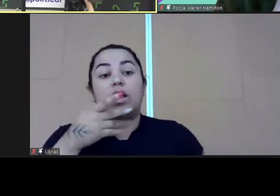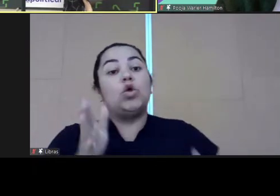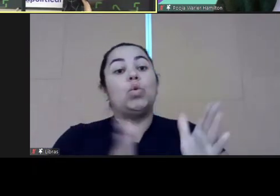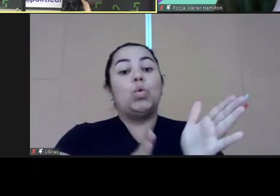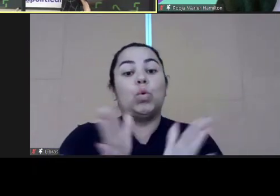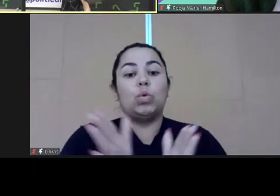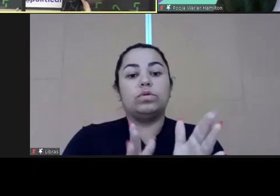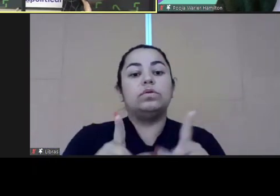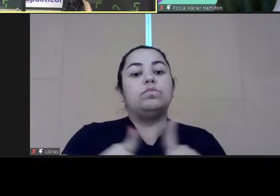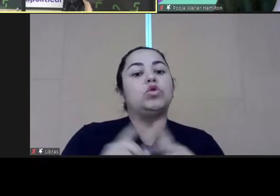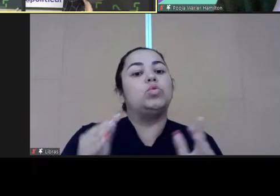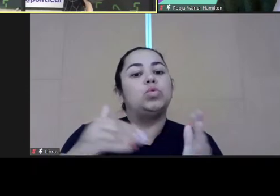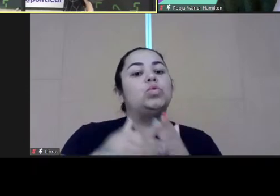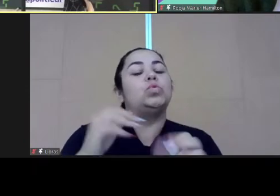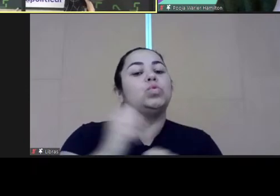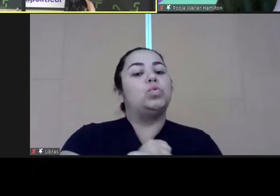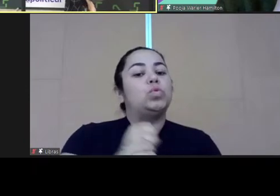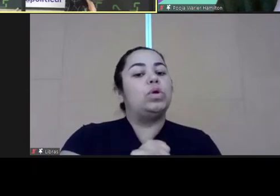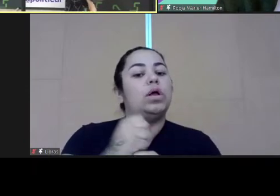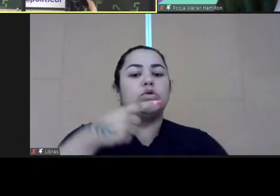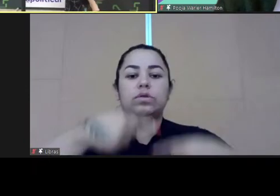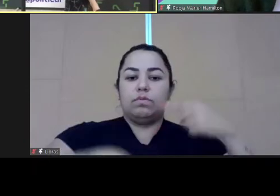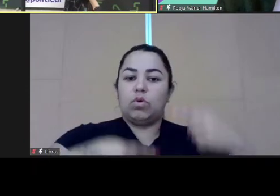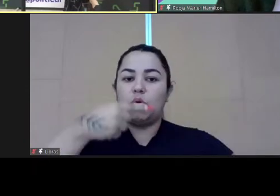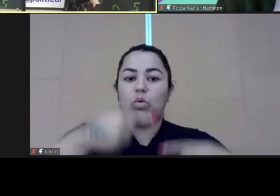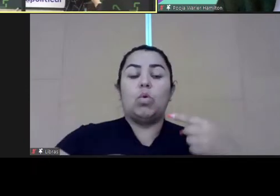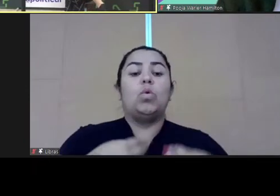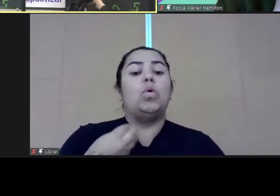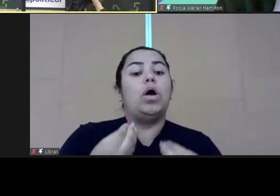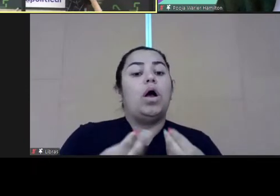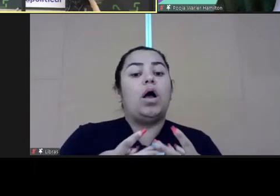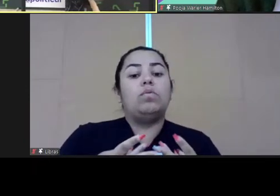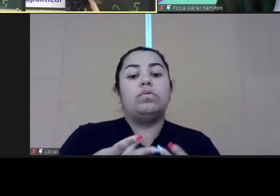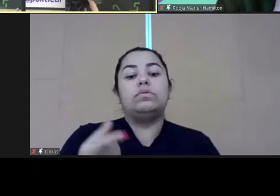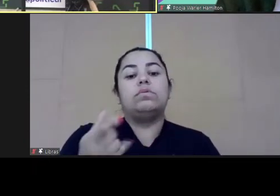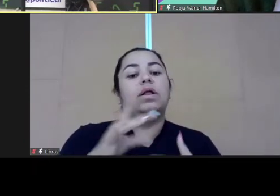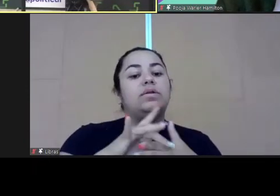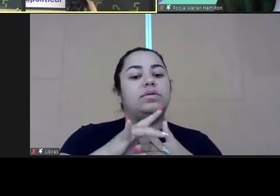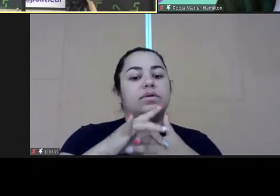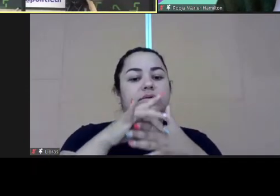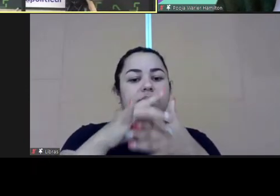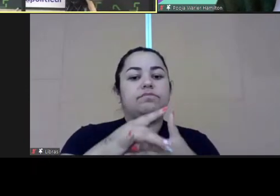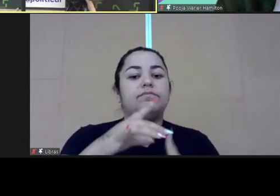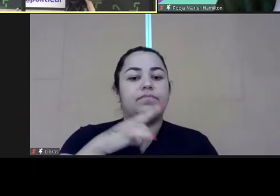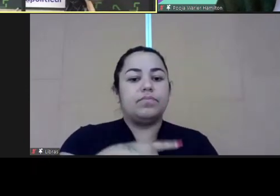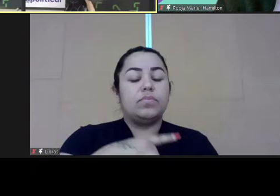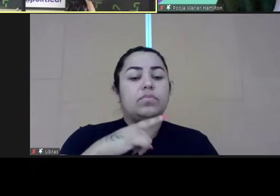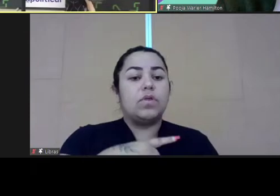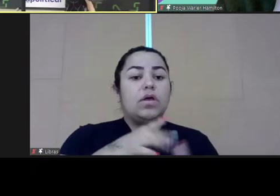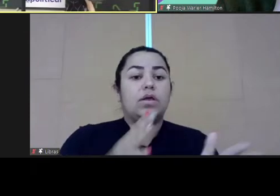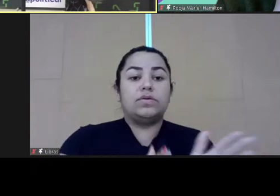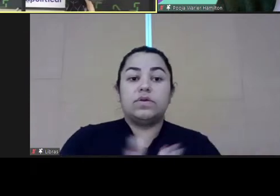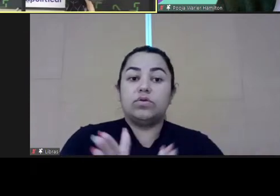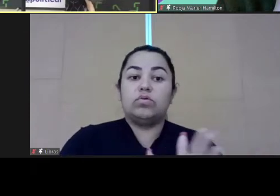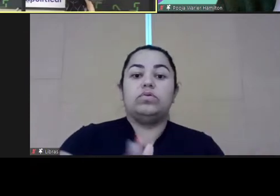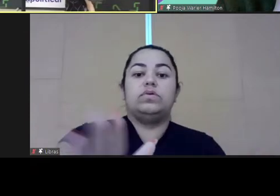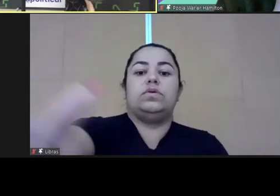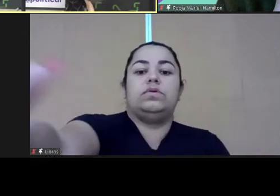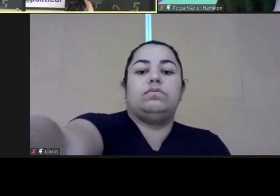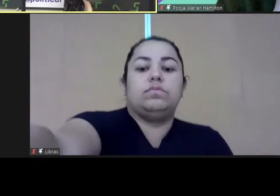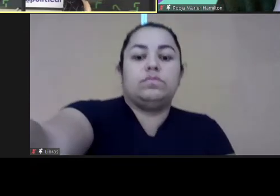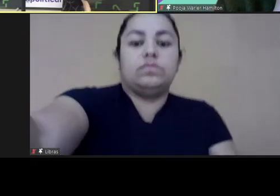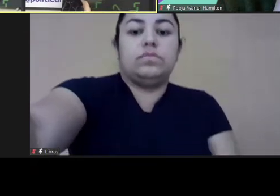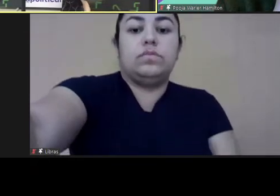talking about inclusive and talking about including and including inclusiveness in leadership